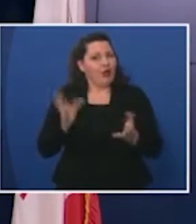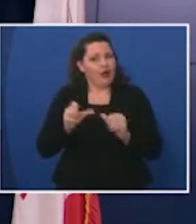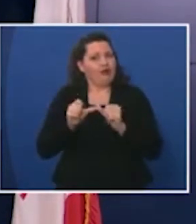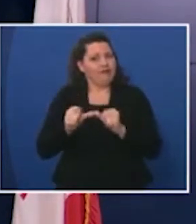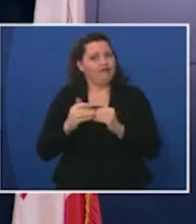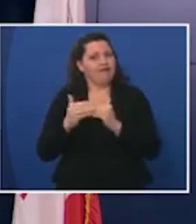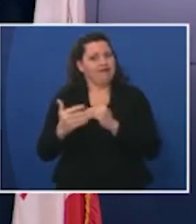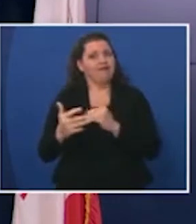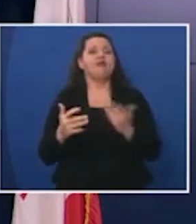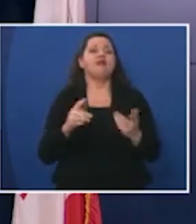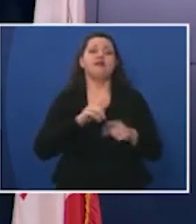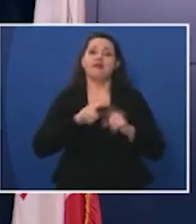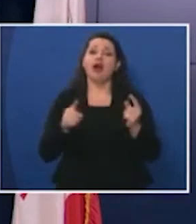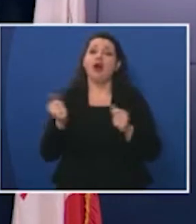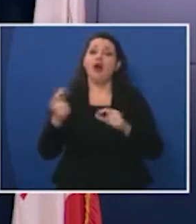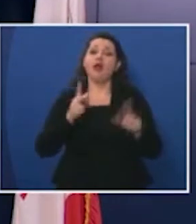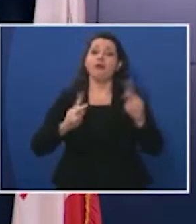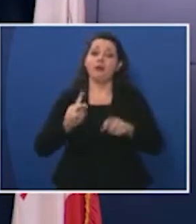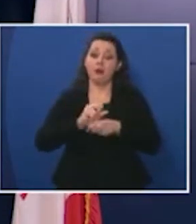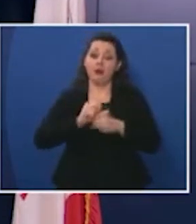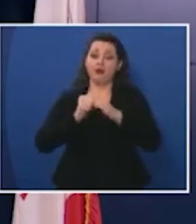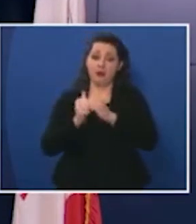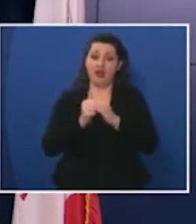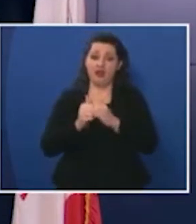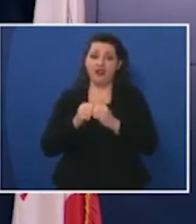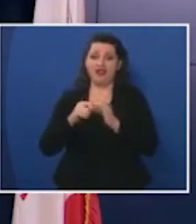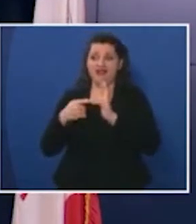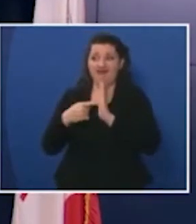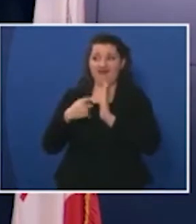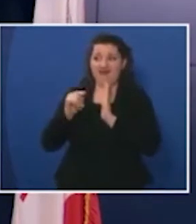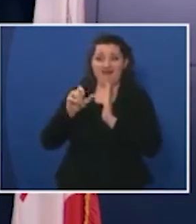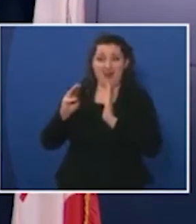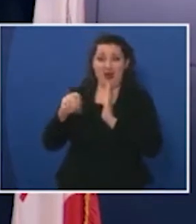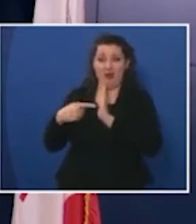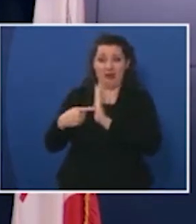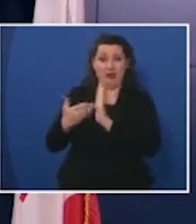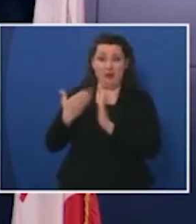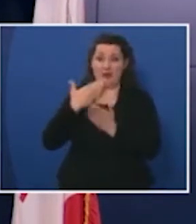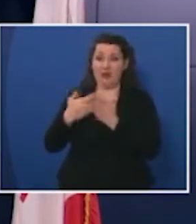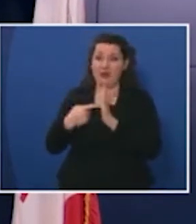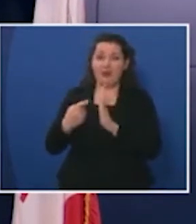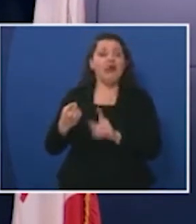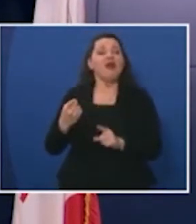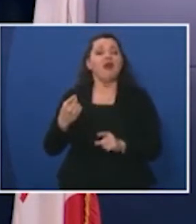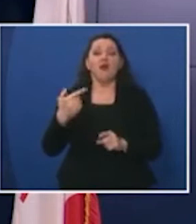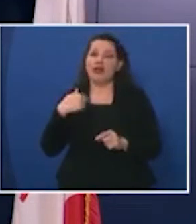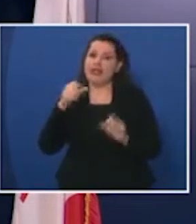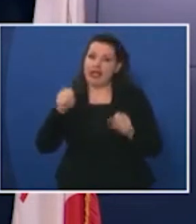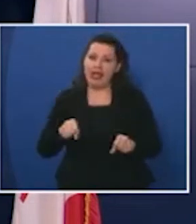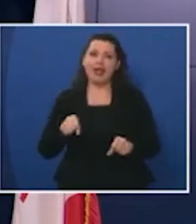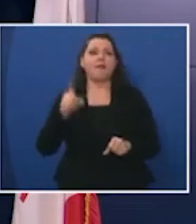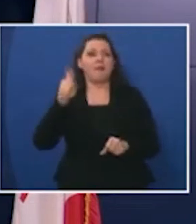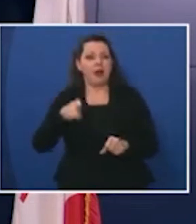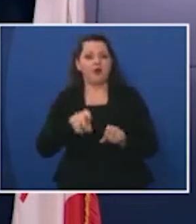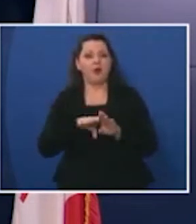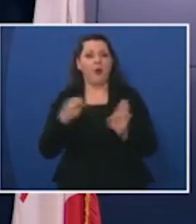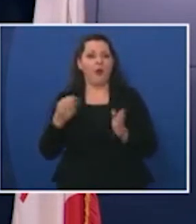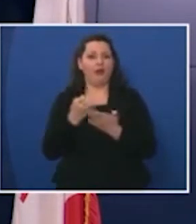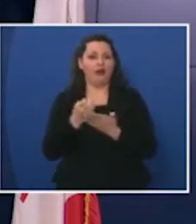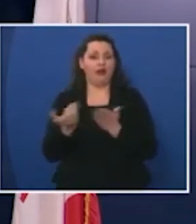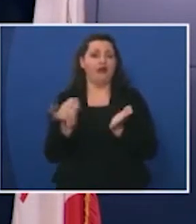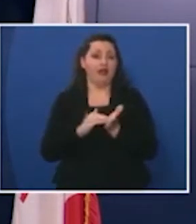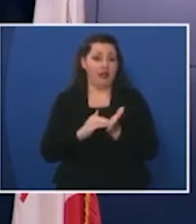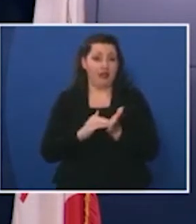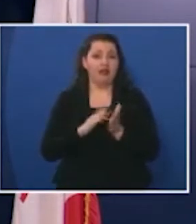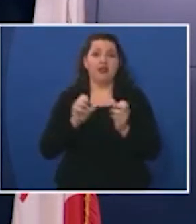everyone working together just like Tom just highlighted we can and must reopen our economy we can restart in a